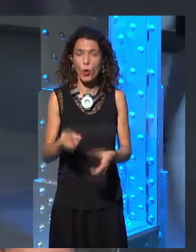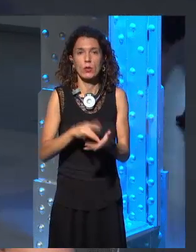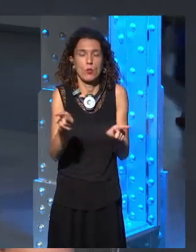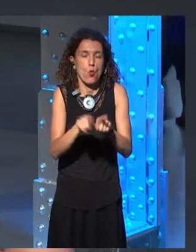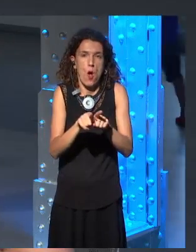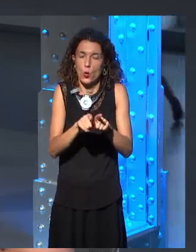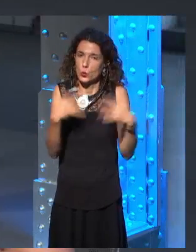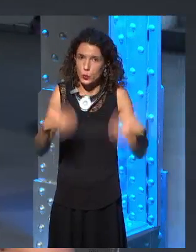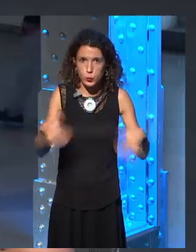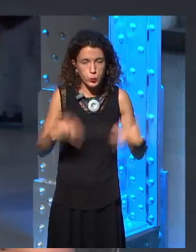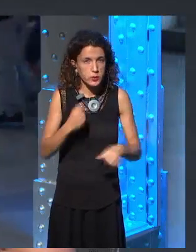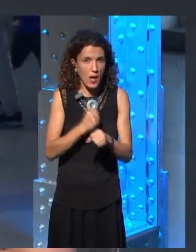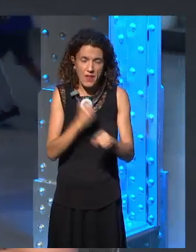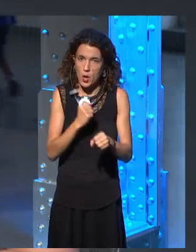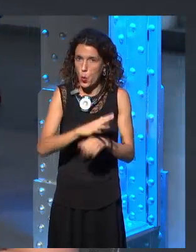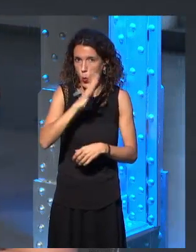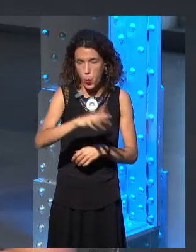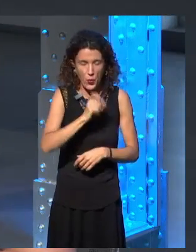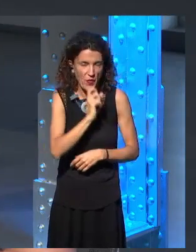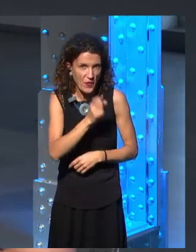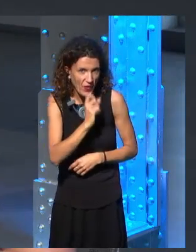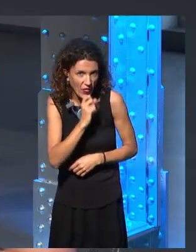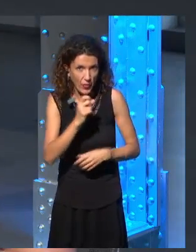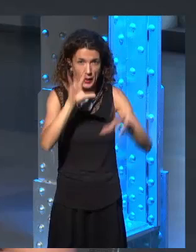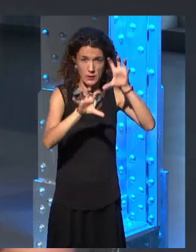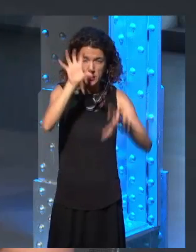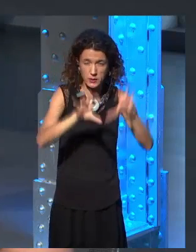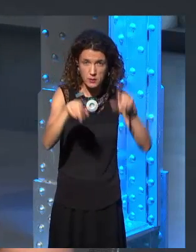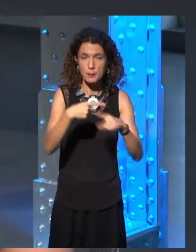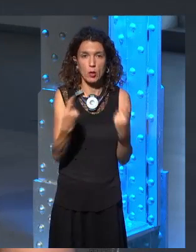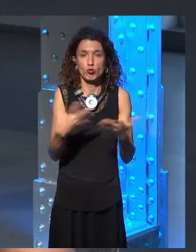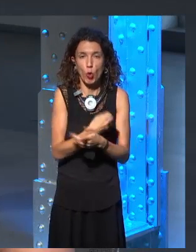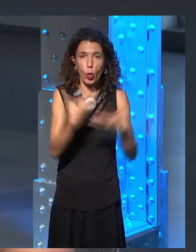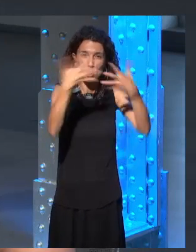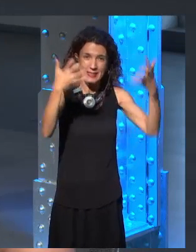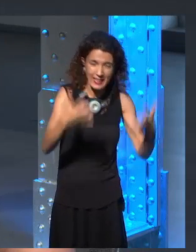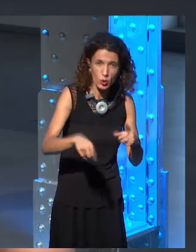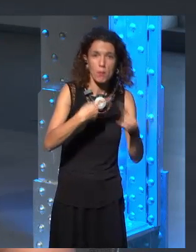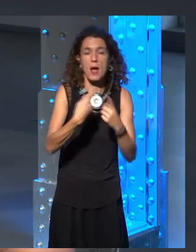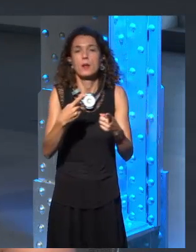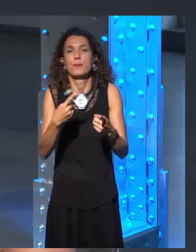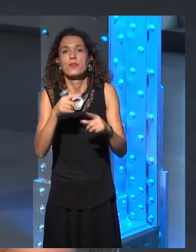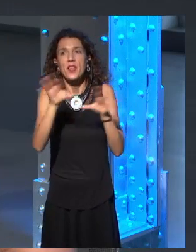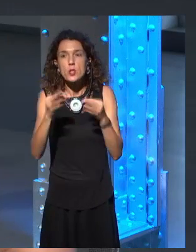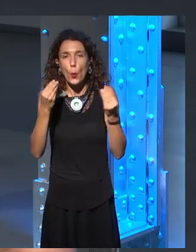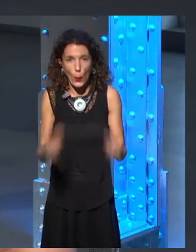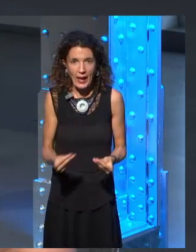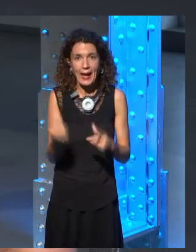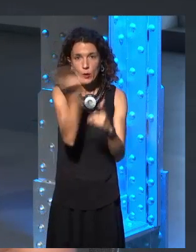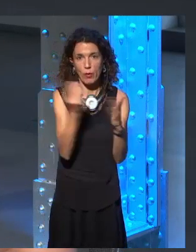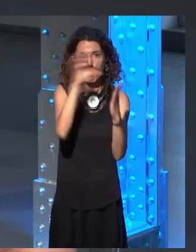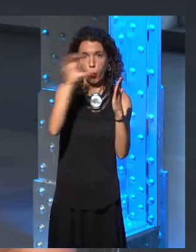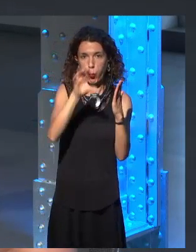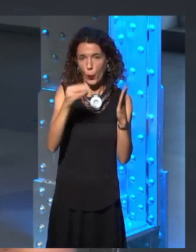of that, it all needed to be in, the art needed to be decided on. So while George wanted to